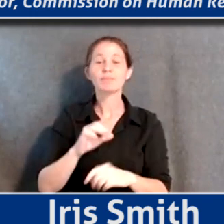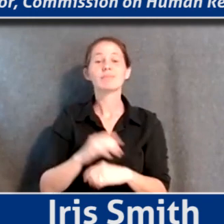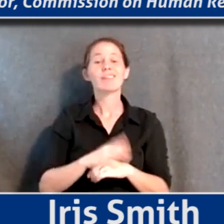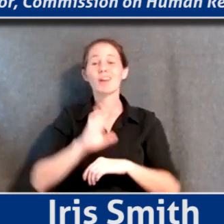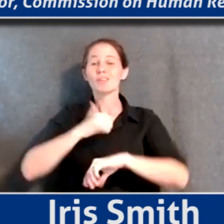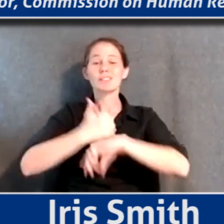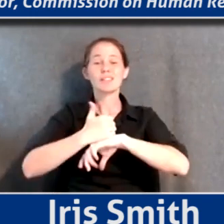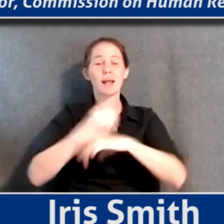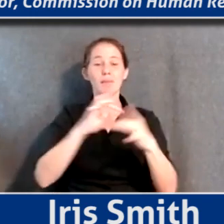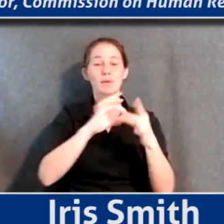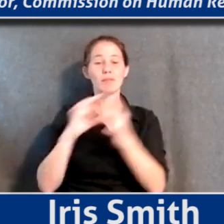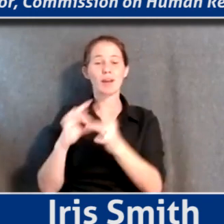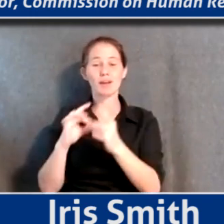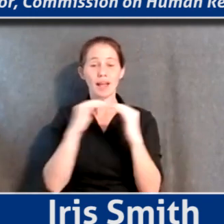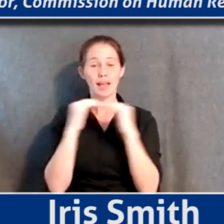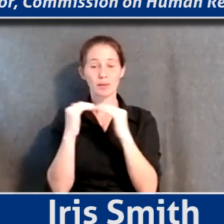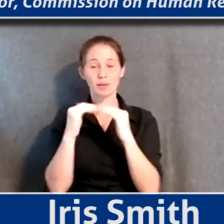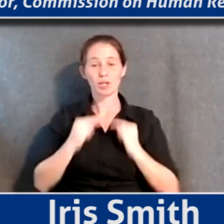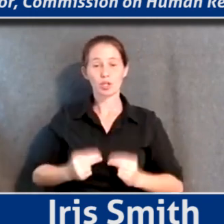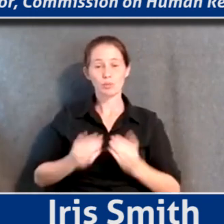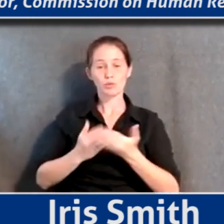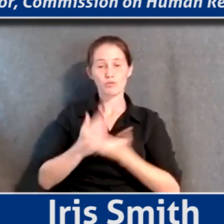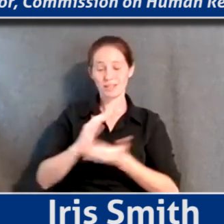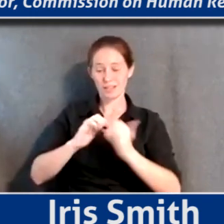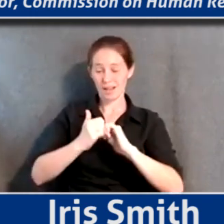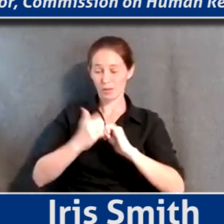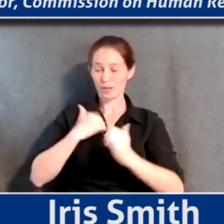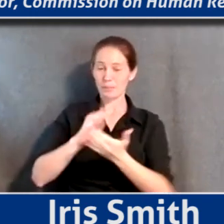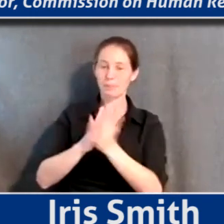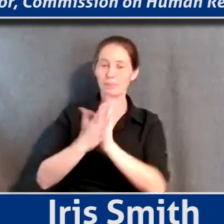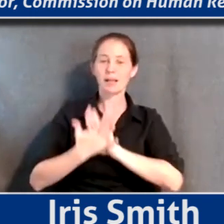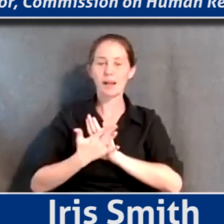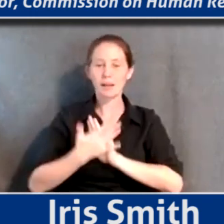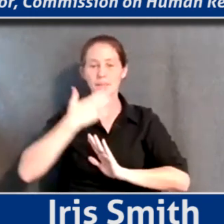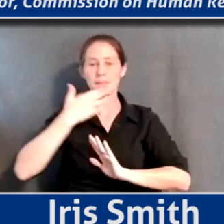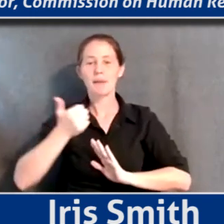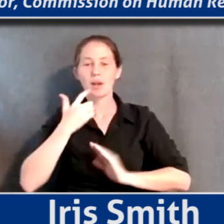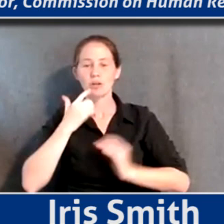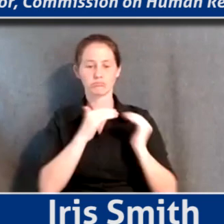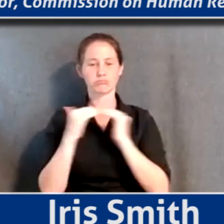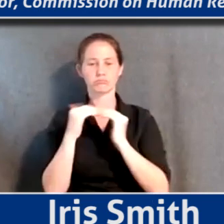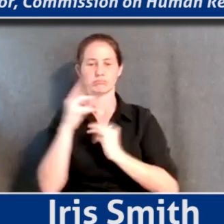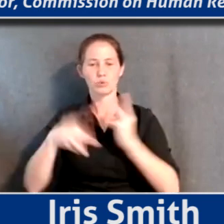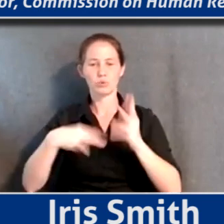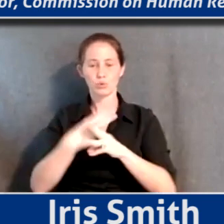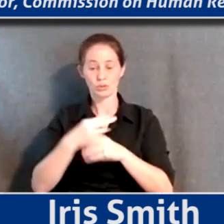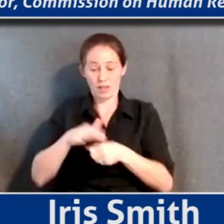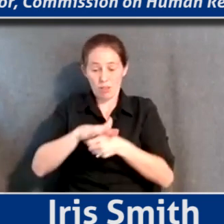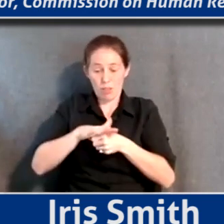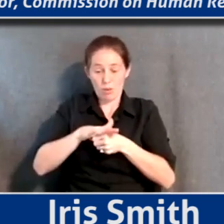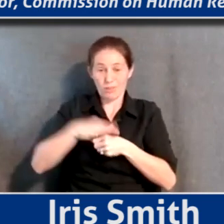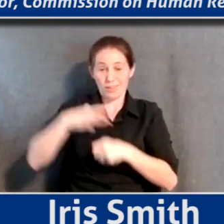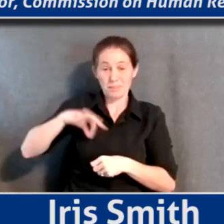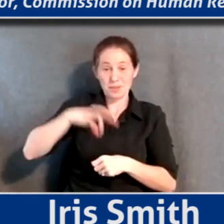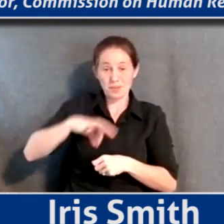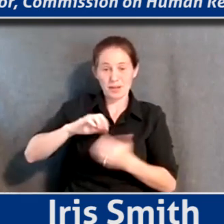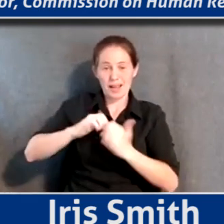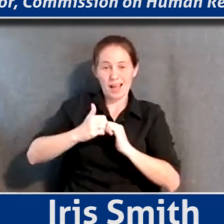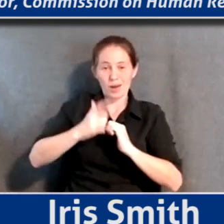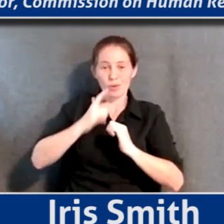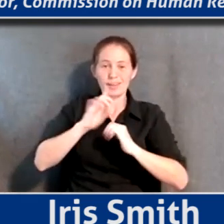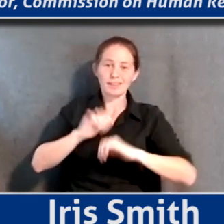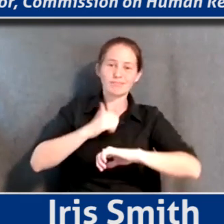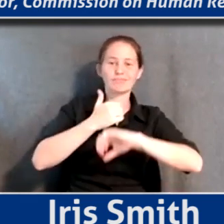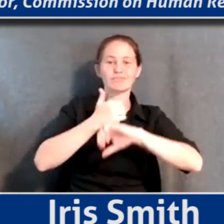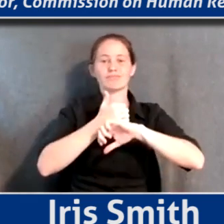equity and human rights and how we can be a more equitable world and locally what we can do as the city of Pittsburgh to reach those goals for